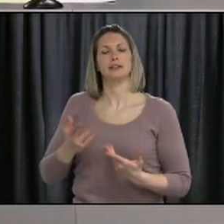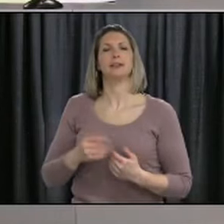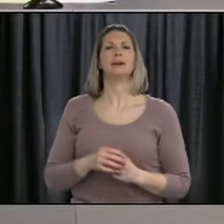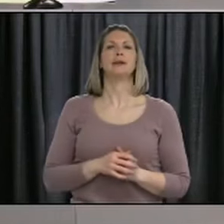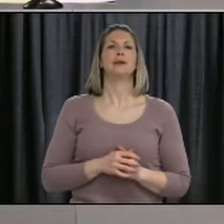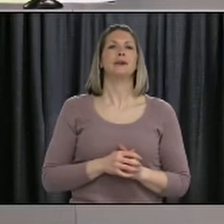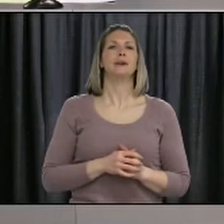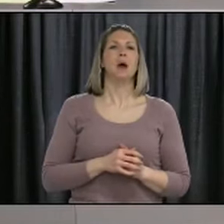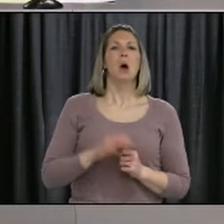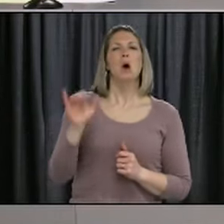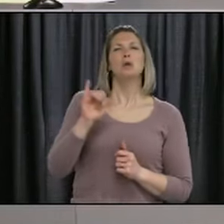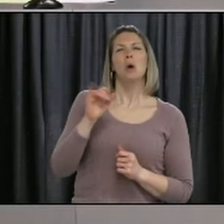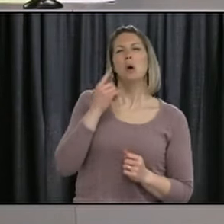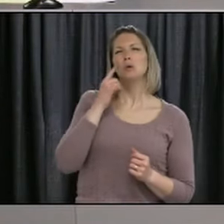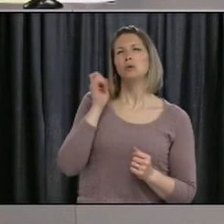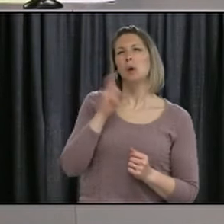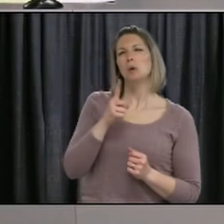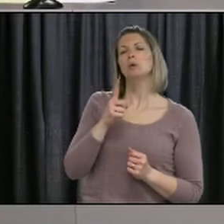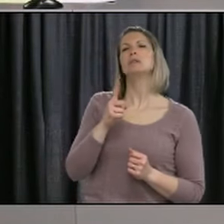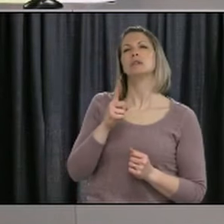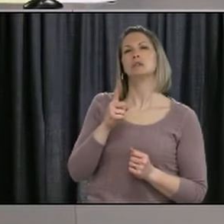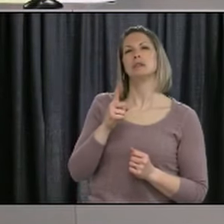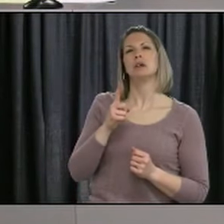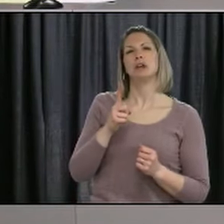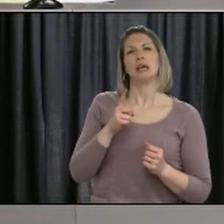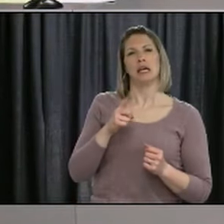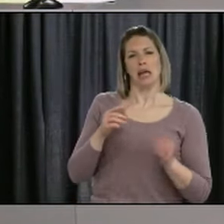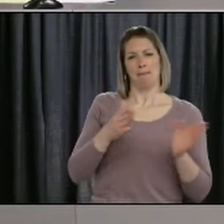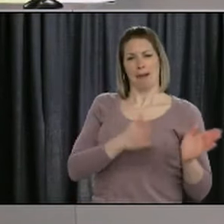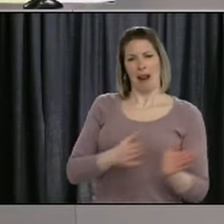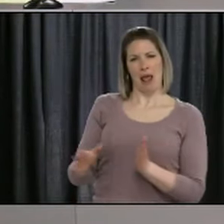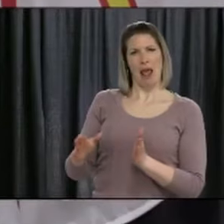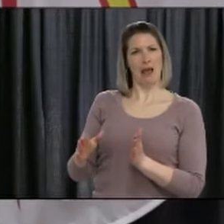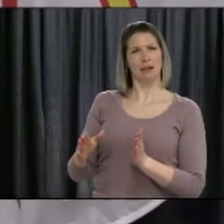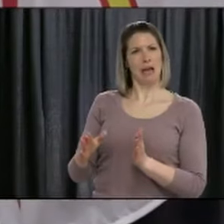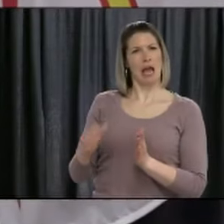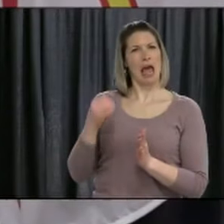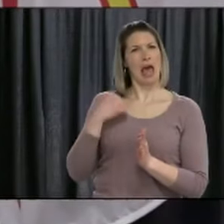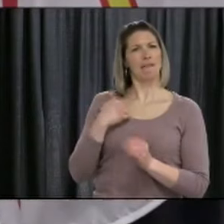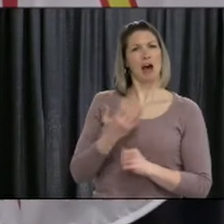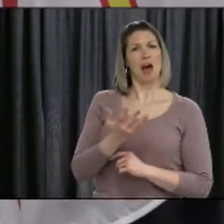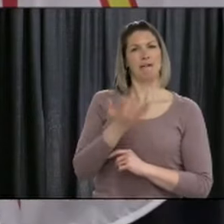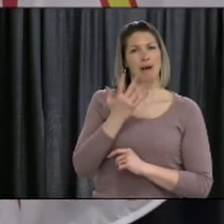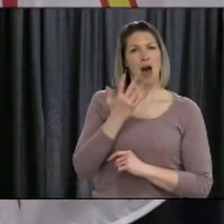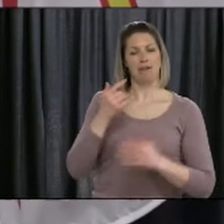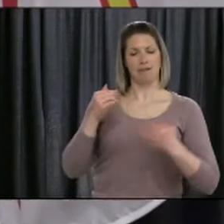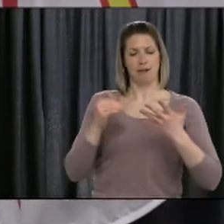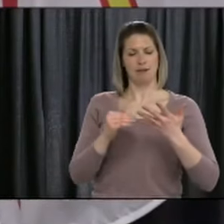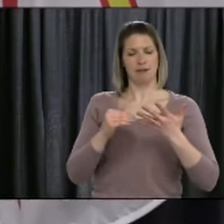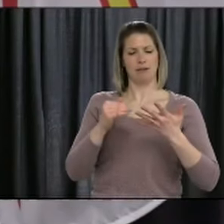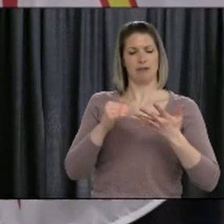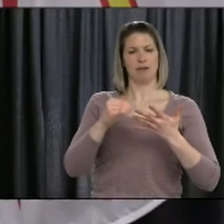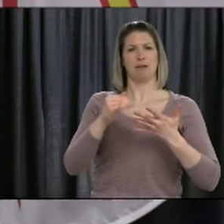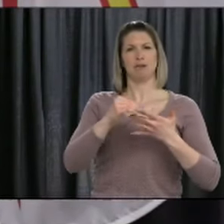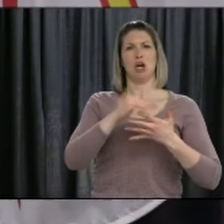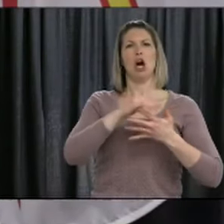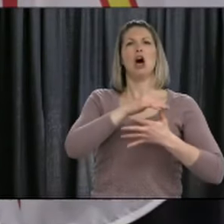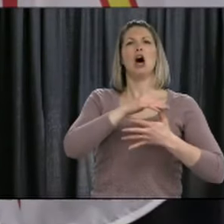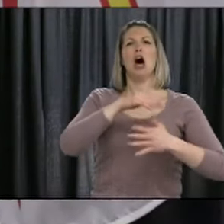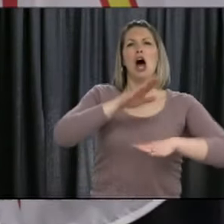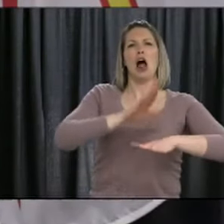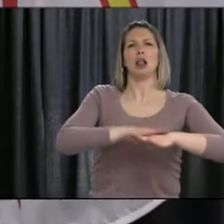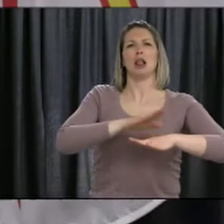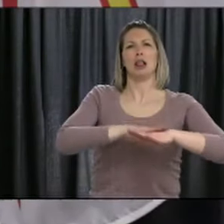together is just some of the language around this, using an alert system versus a five-point system or a phased-in system. It just